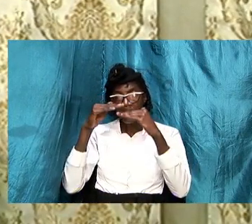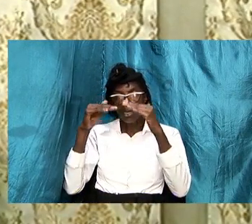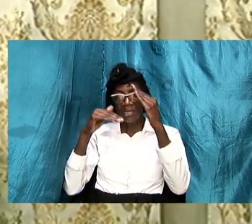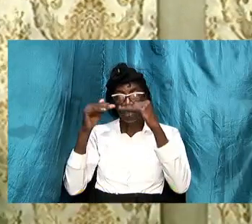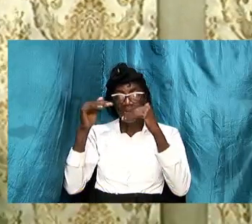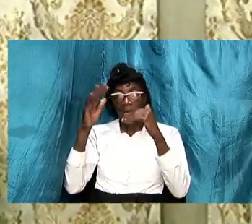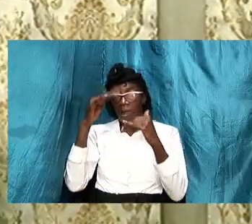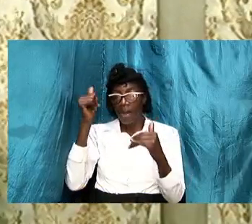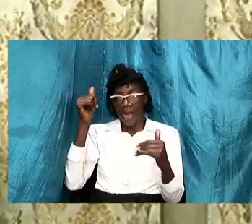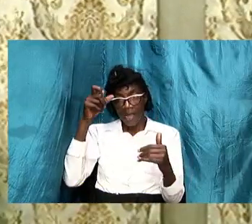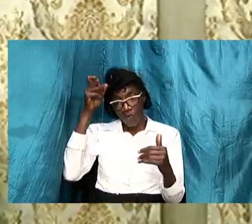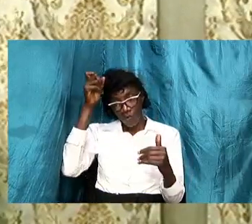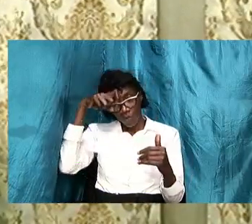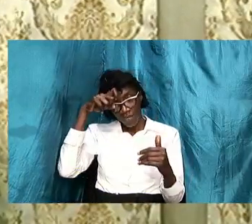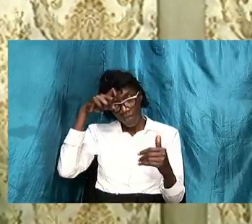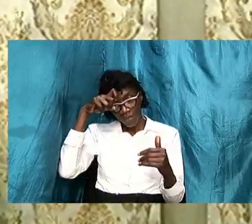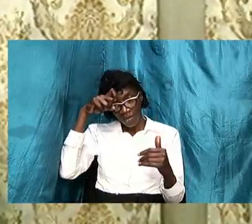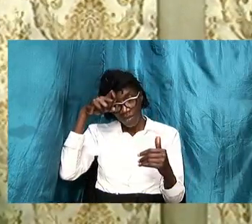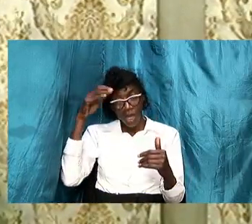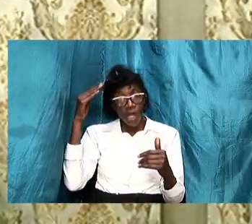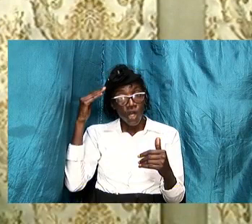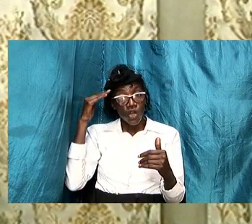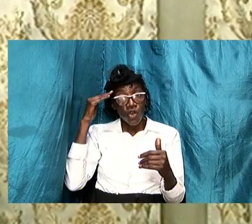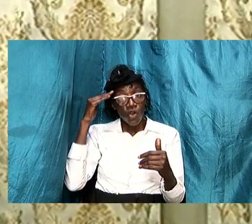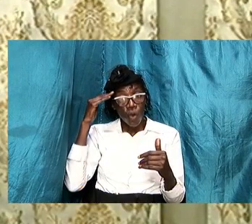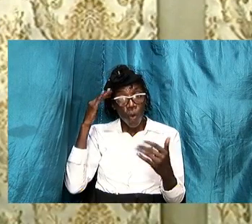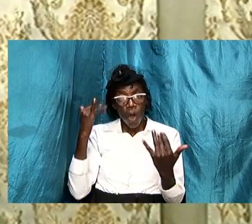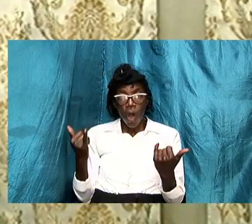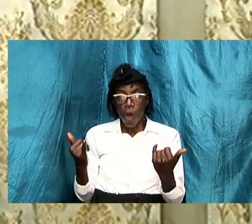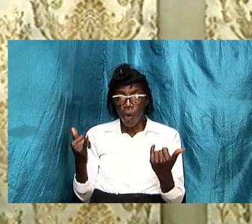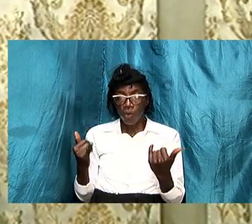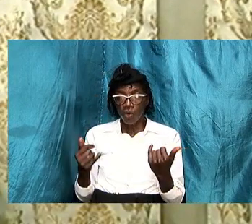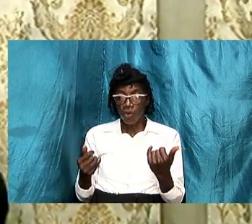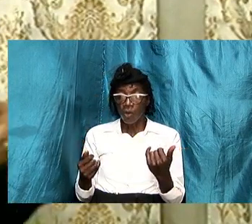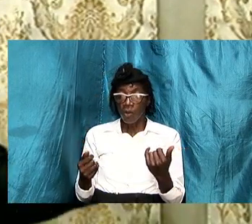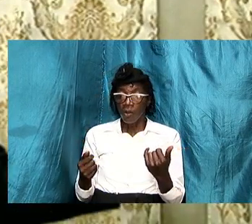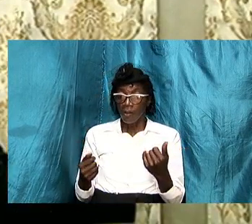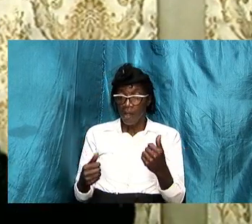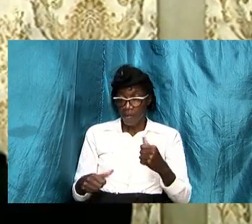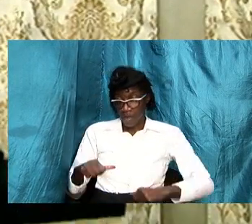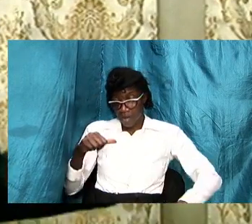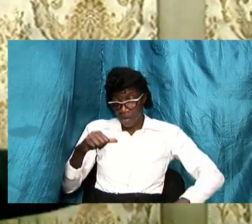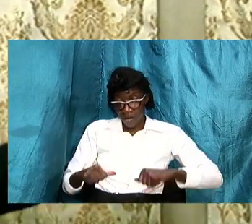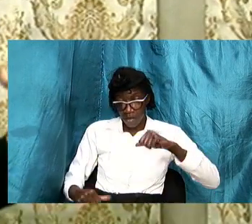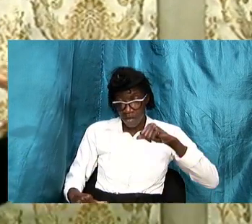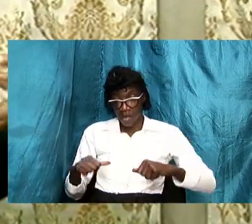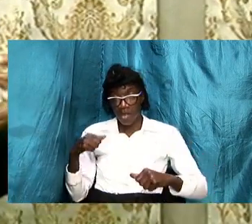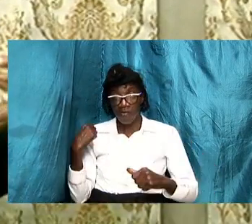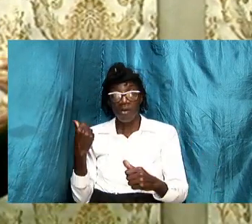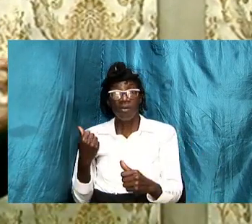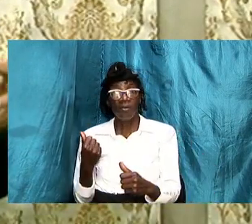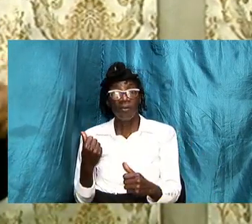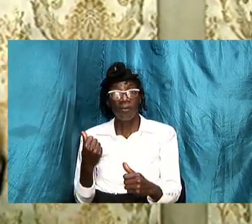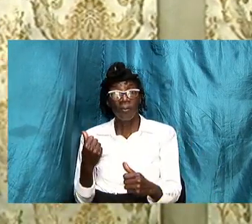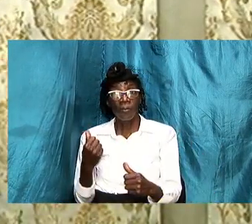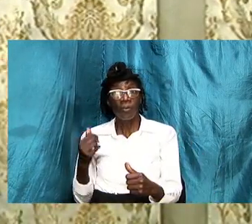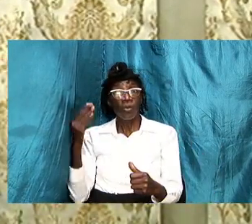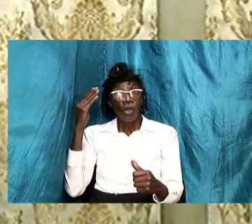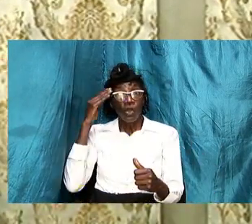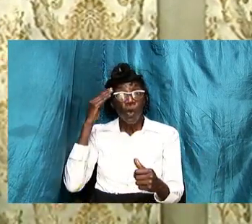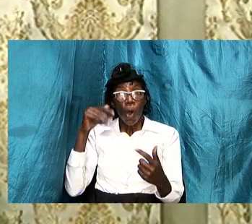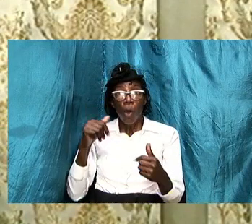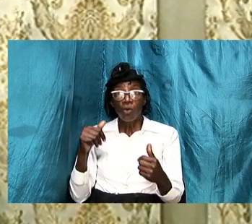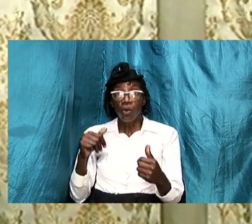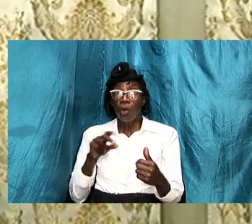we must be wise know how to apply ourselves know how to apply knowledge